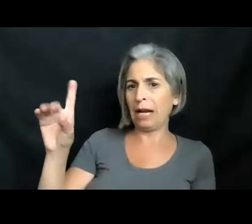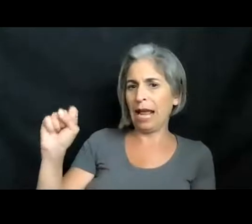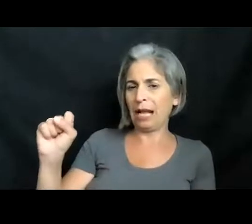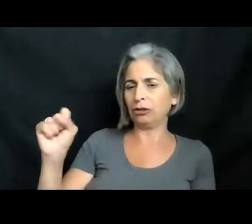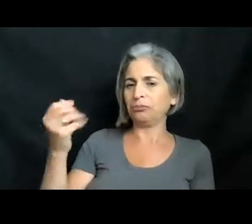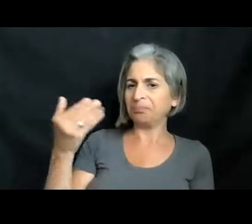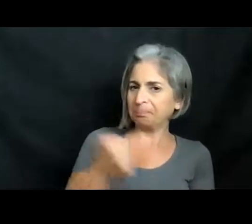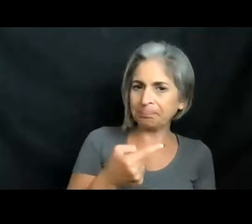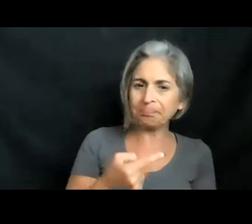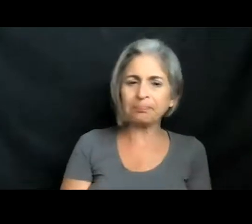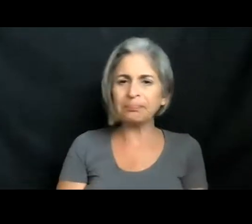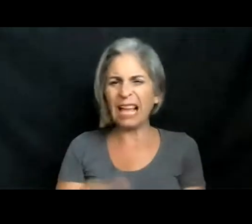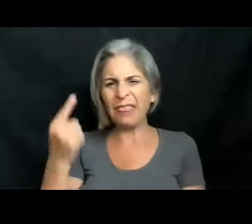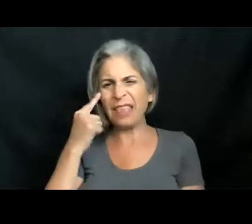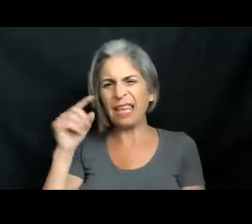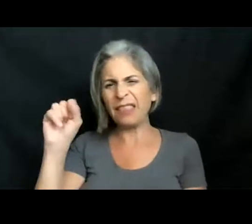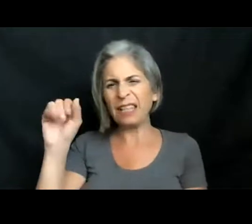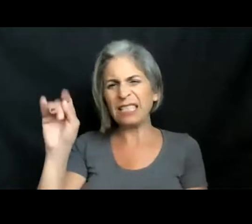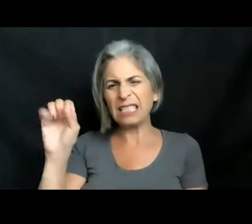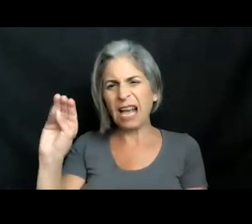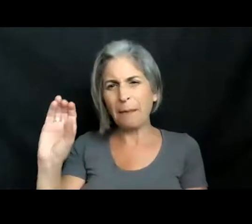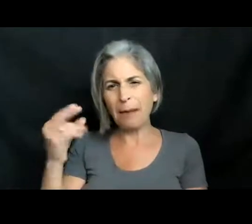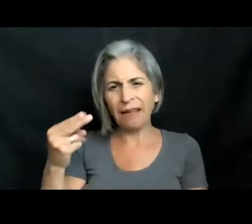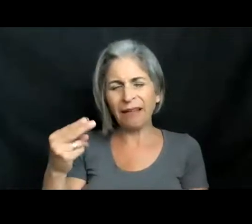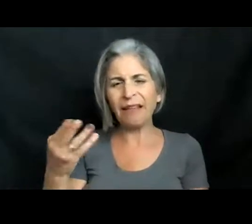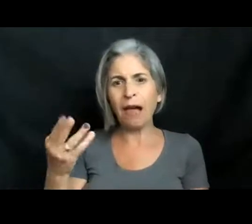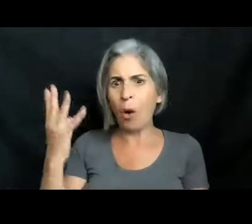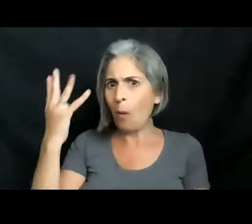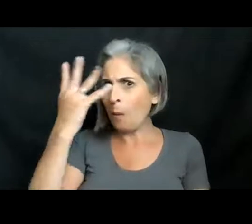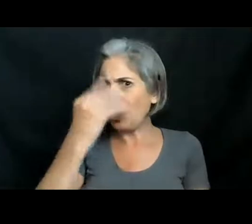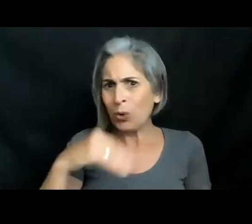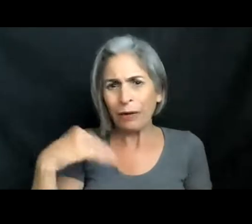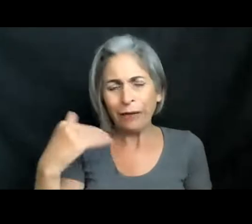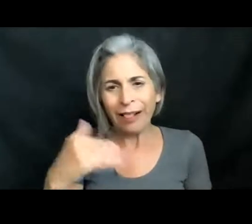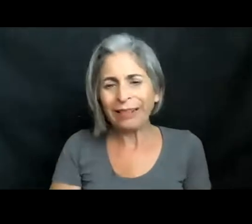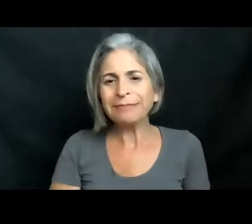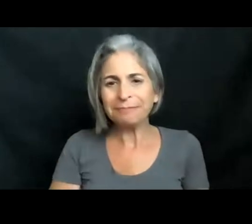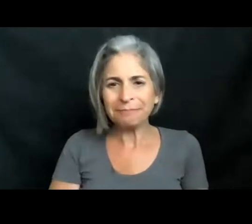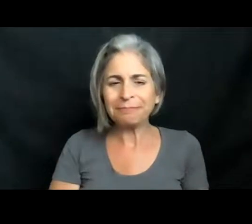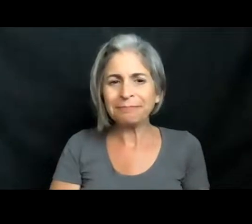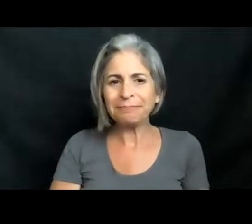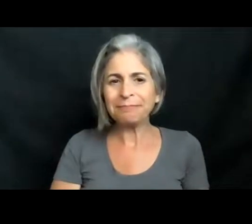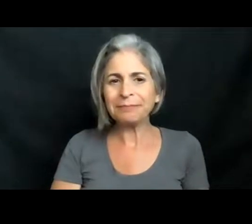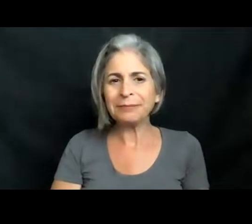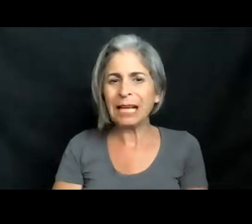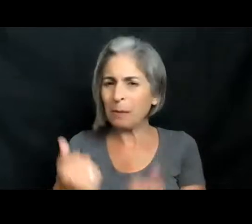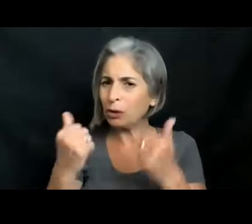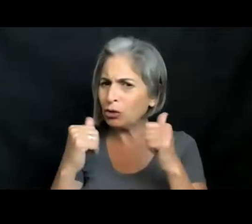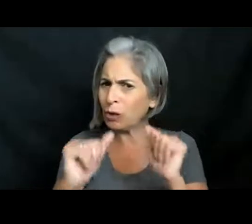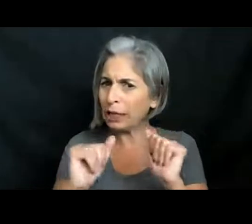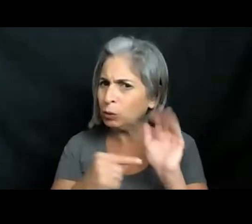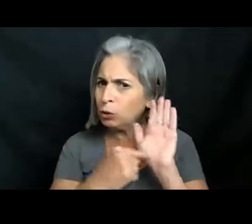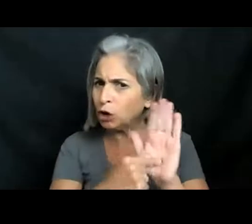I think that's his stomach. Oh, beautiful. So I'm going to try and get this up without removing it.